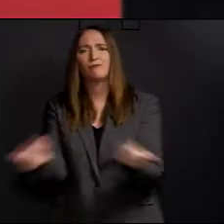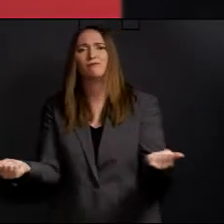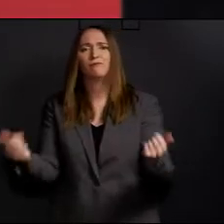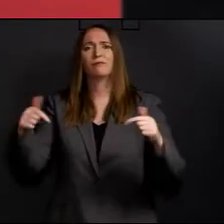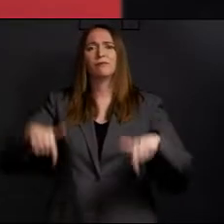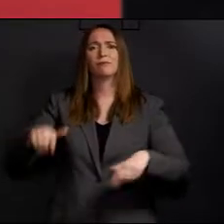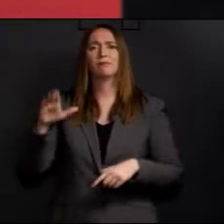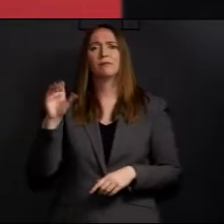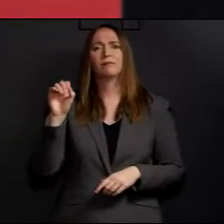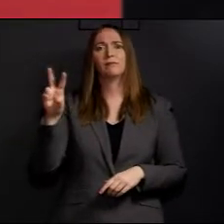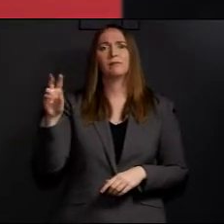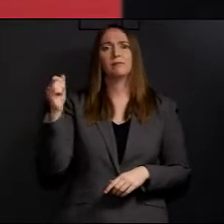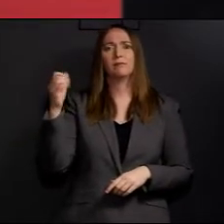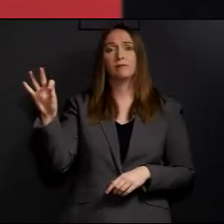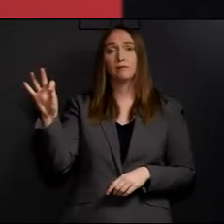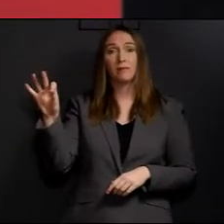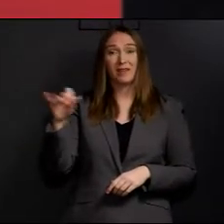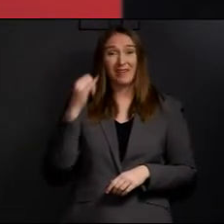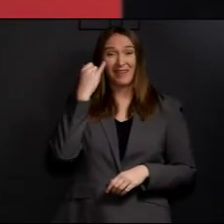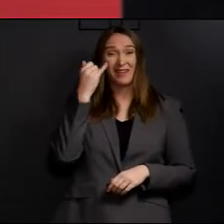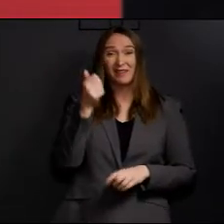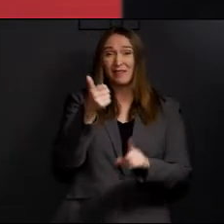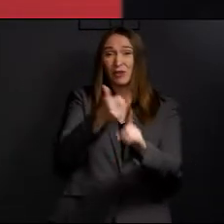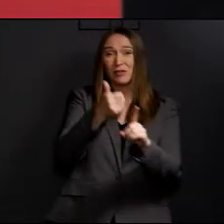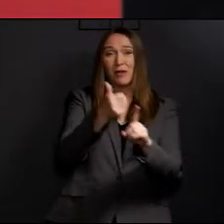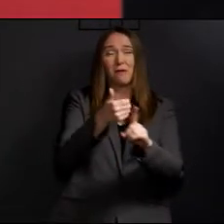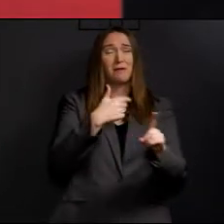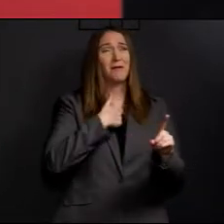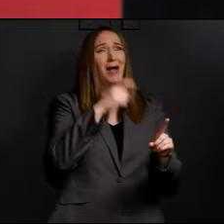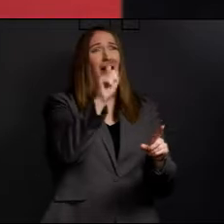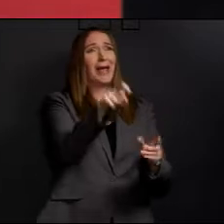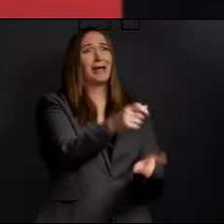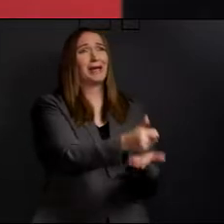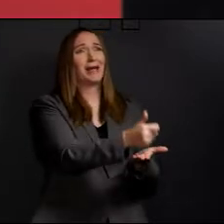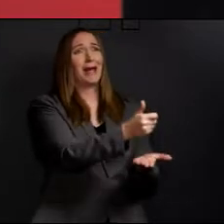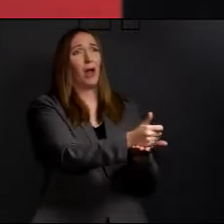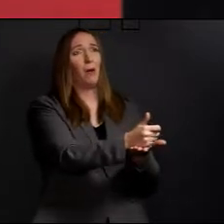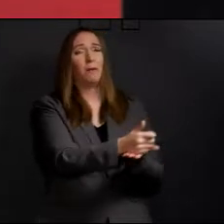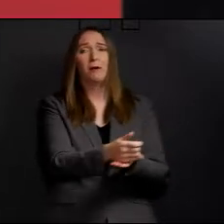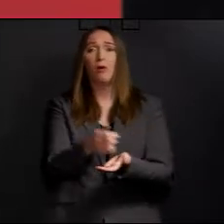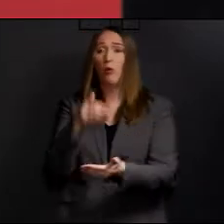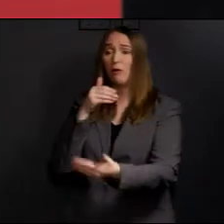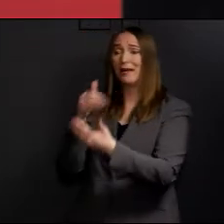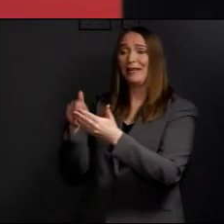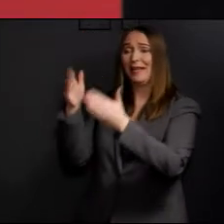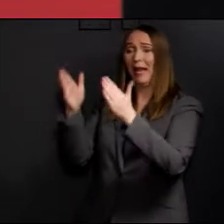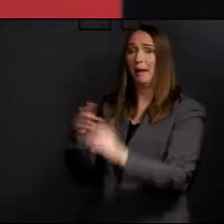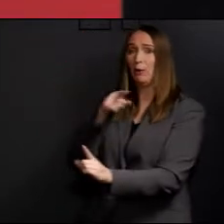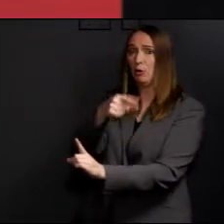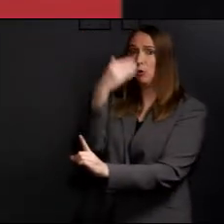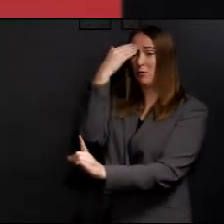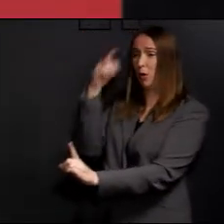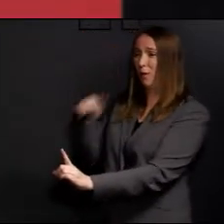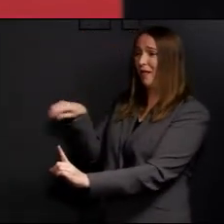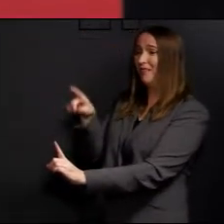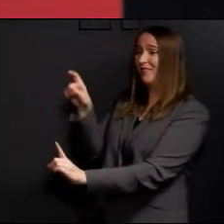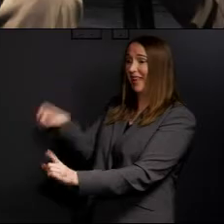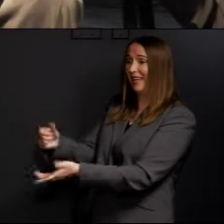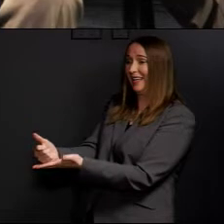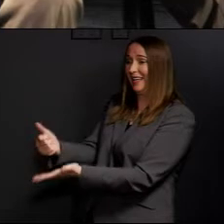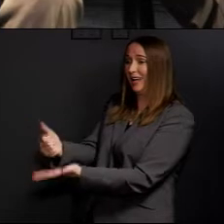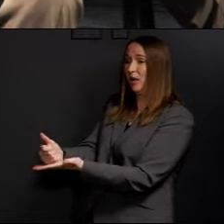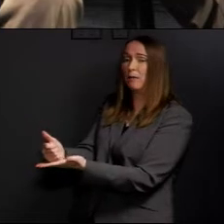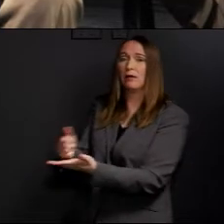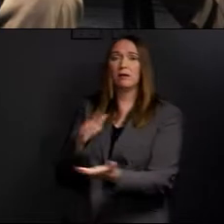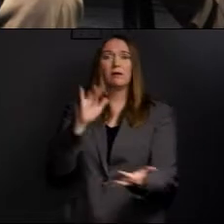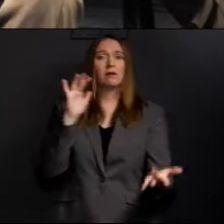got needs, let someone know whether it's your neighbor or something that we need to help you with. Contact the city, contact your council